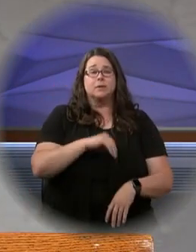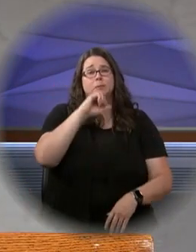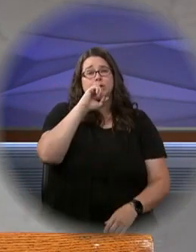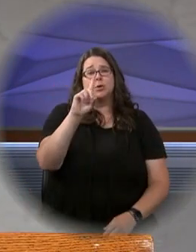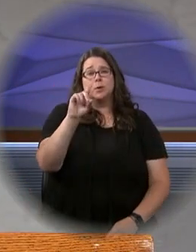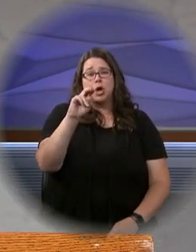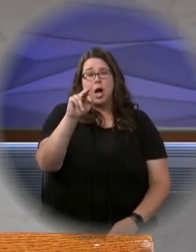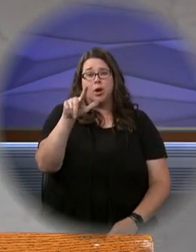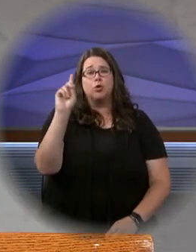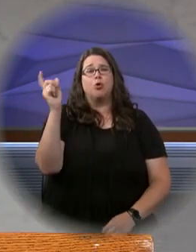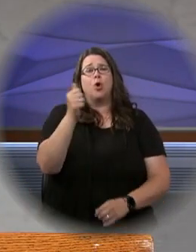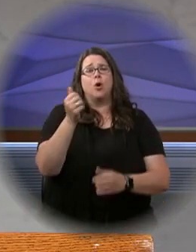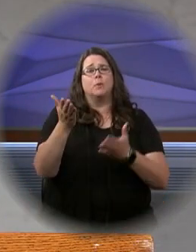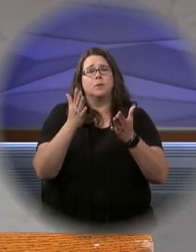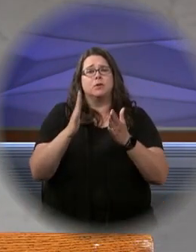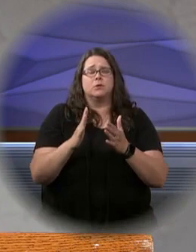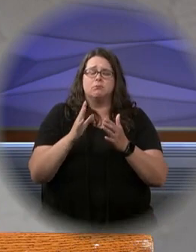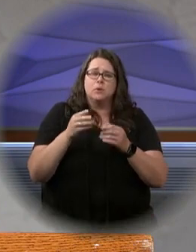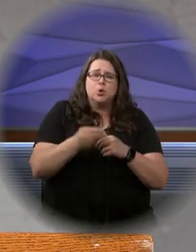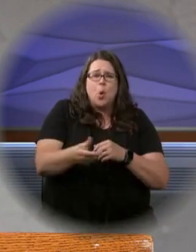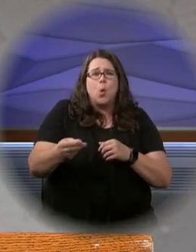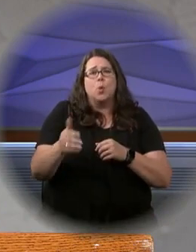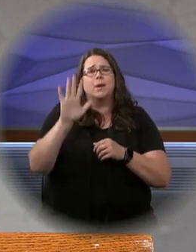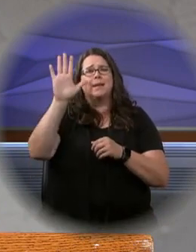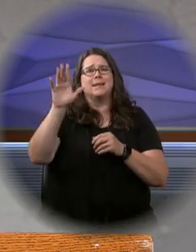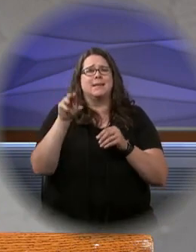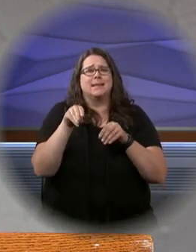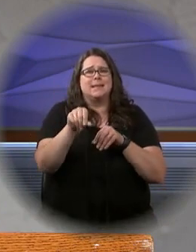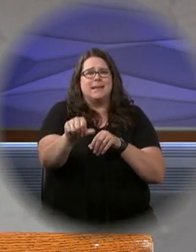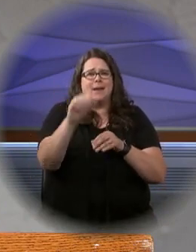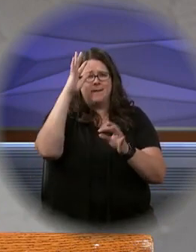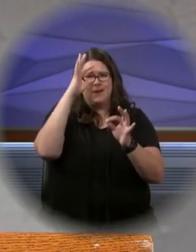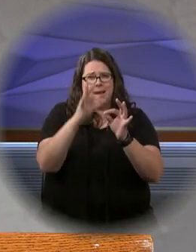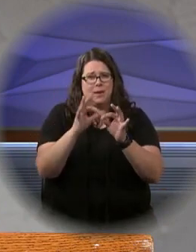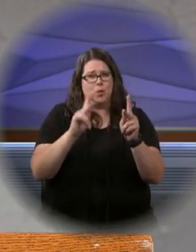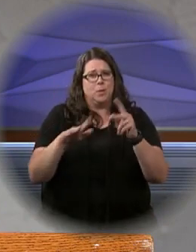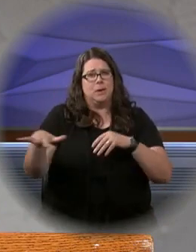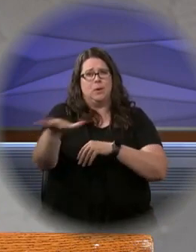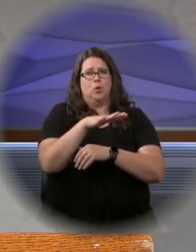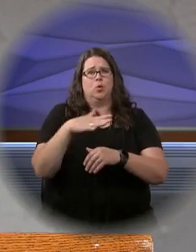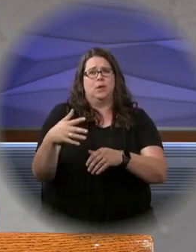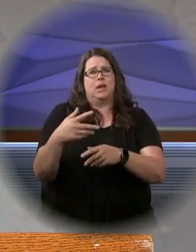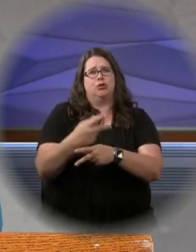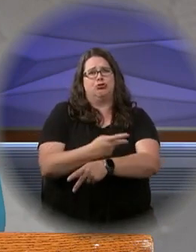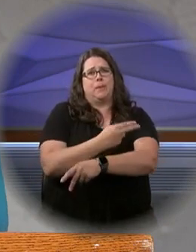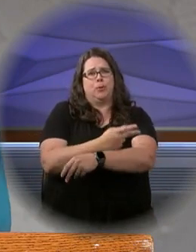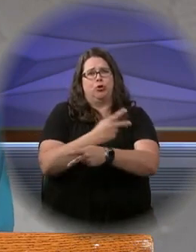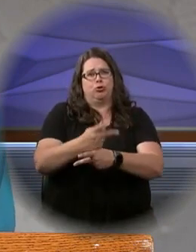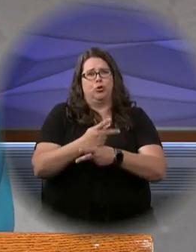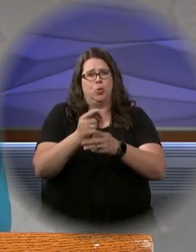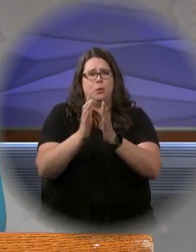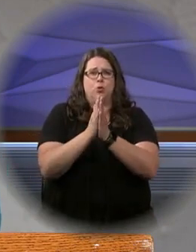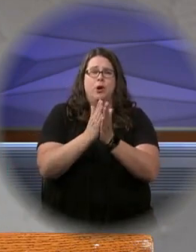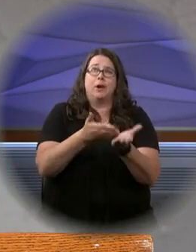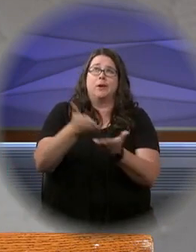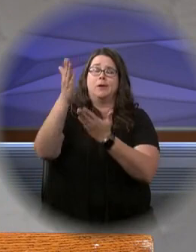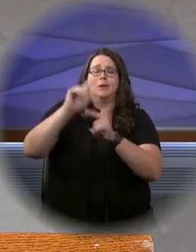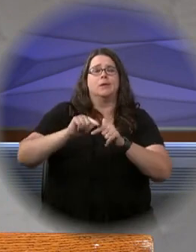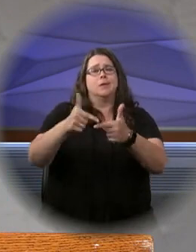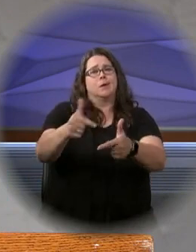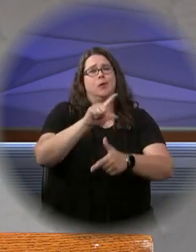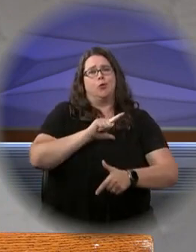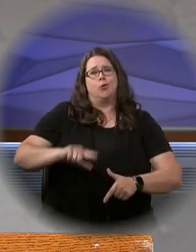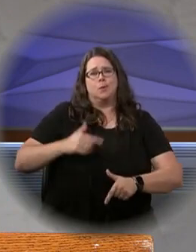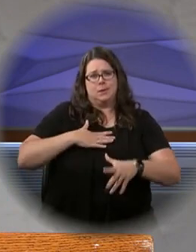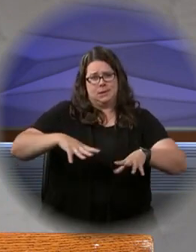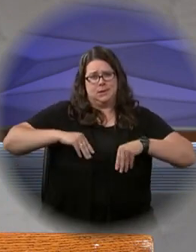all ministers may be true sowers of the seed of faith to those they shepherd, we pray to the Lord. Lord,